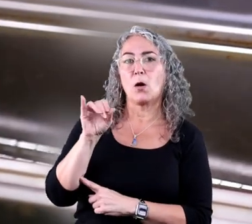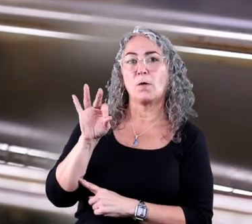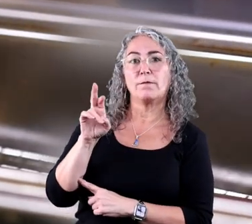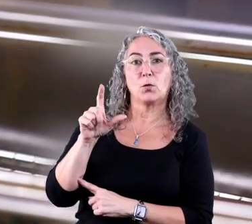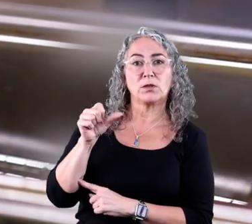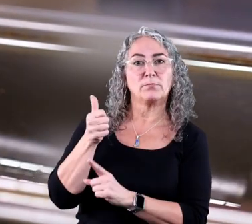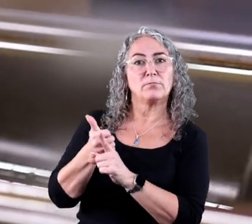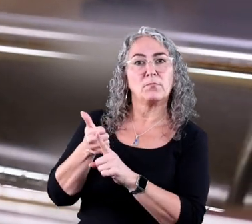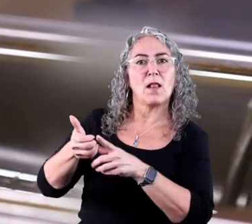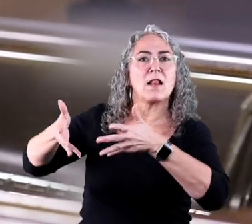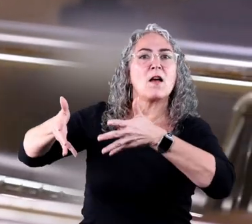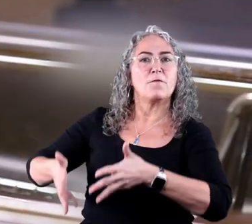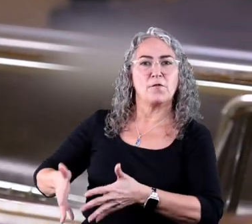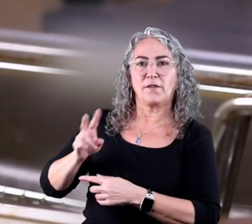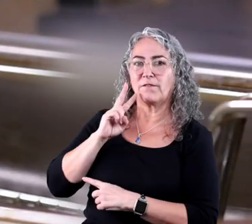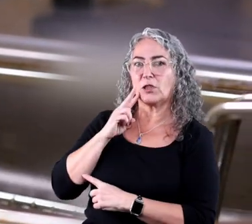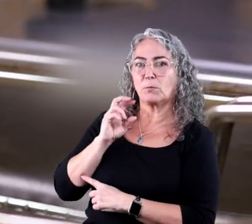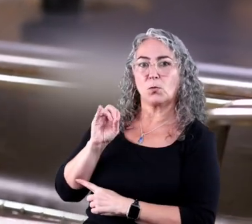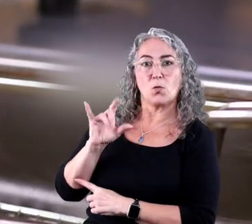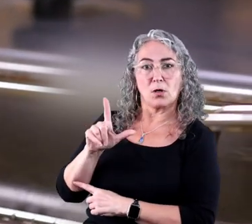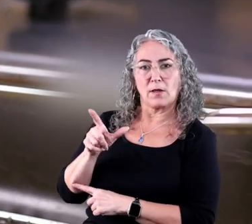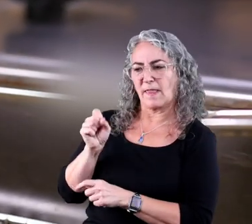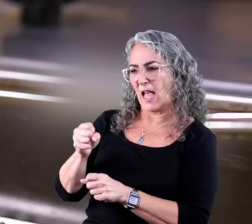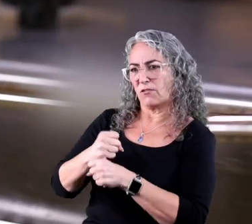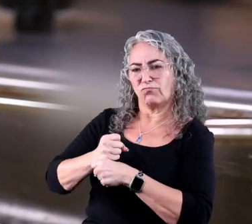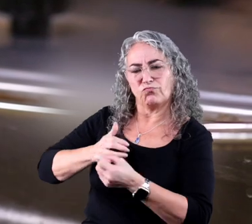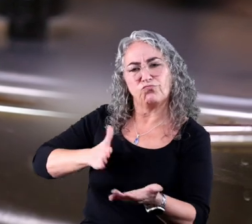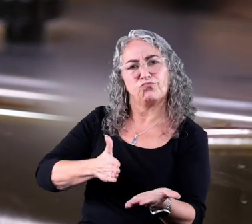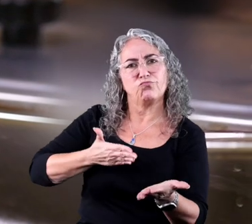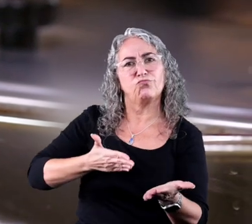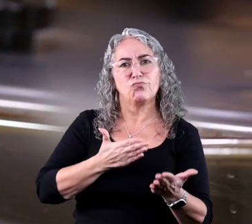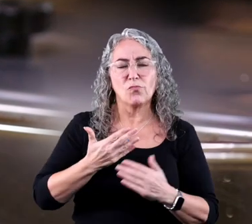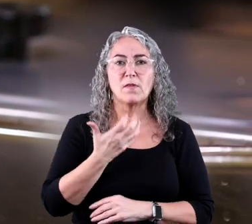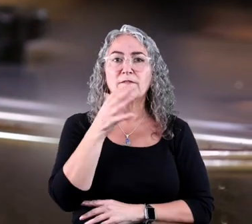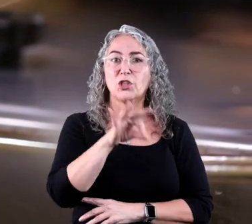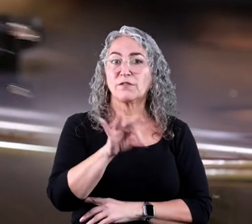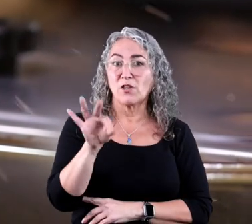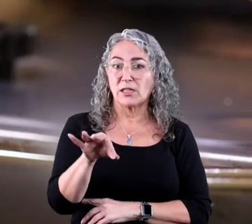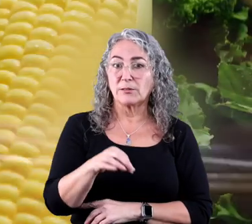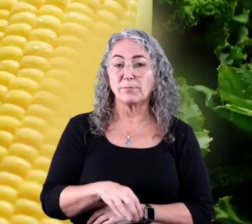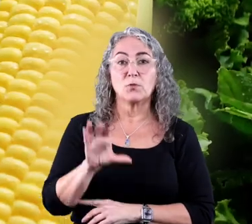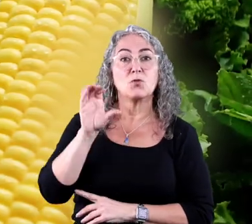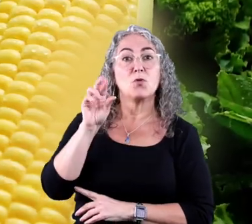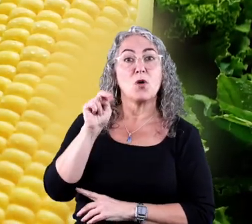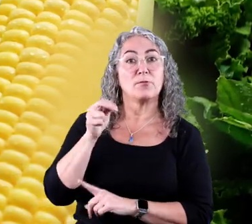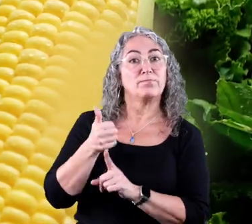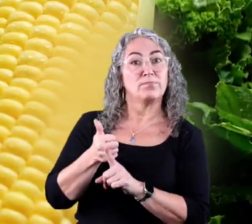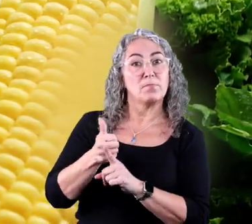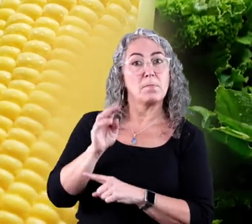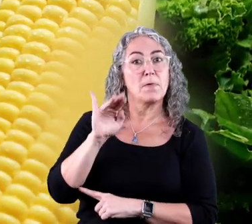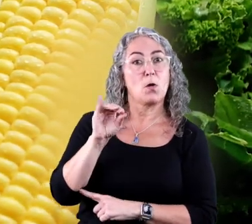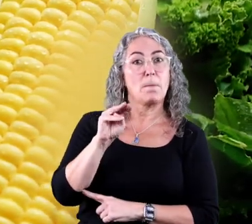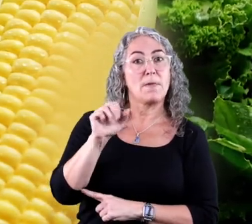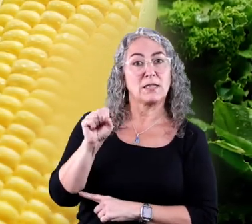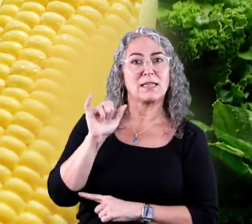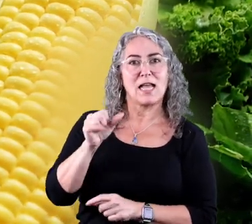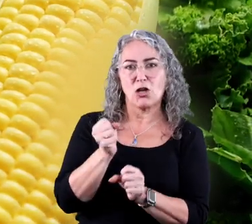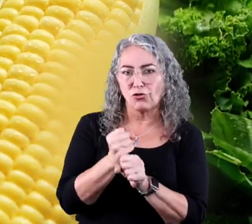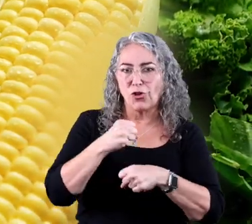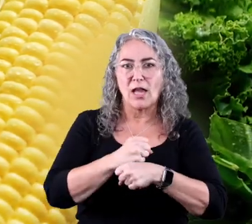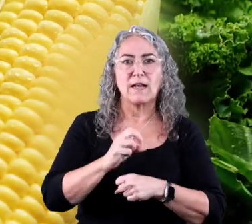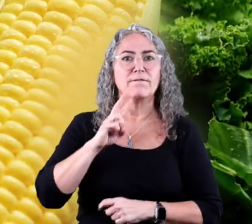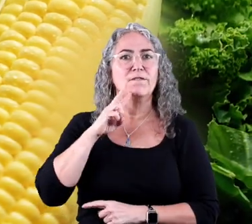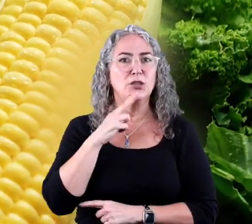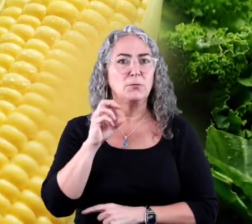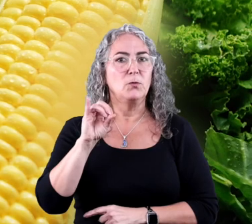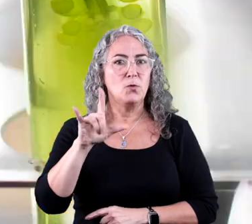of biofuel is the leftover vegetable oil that was used for making french fries. Corn was the biomass that created the